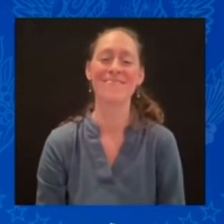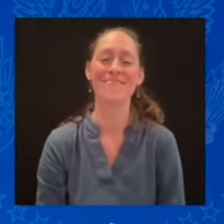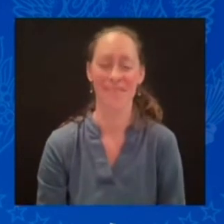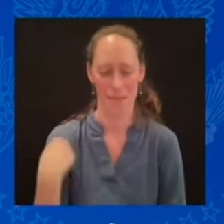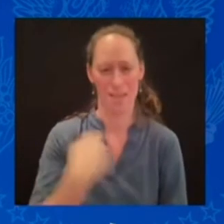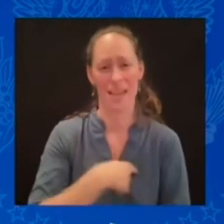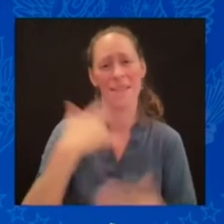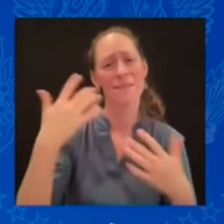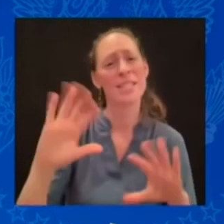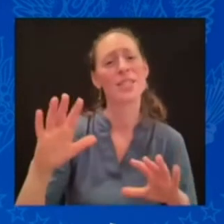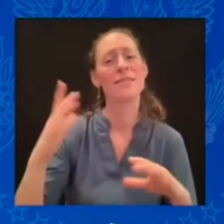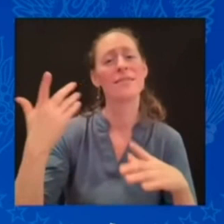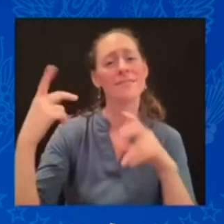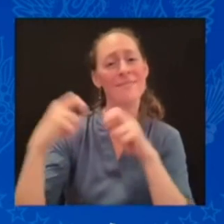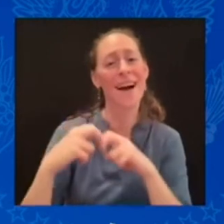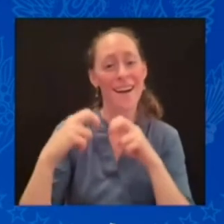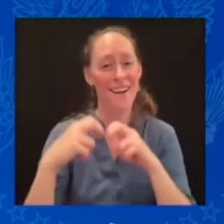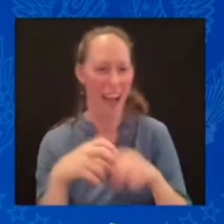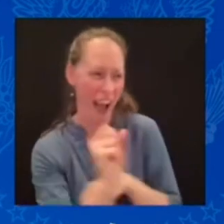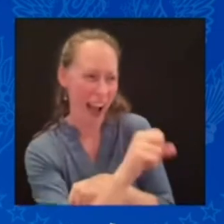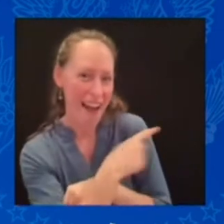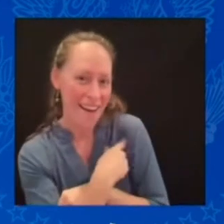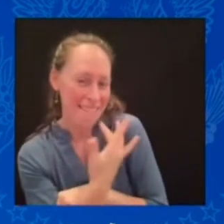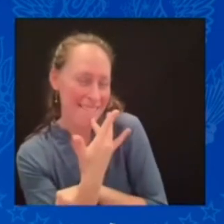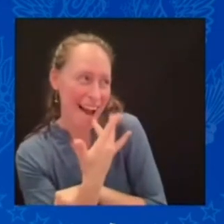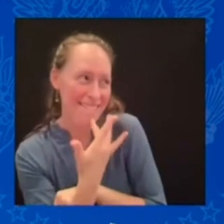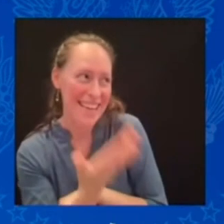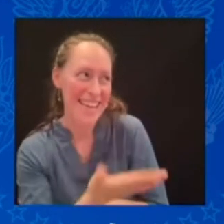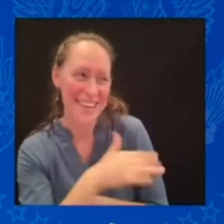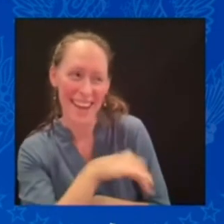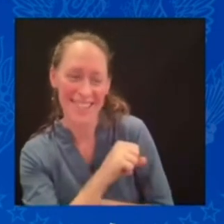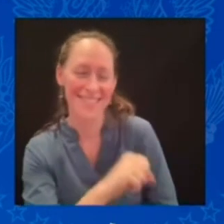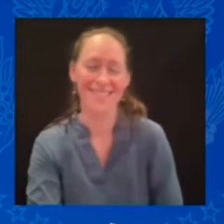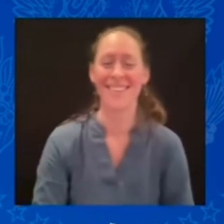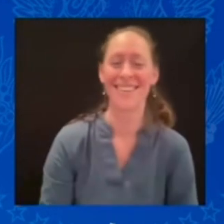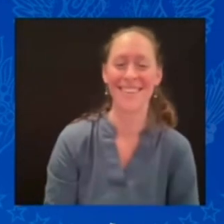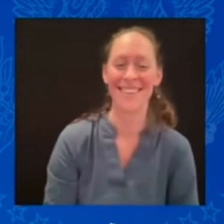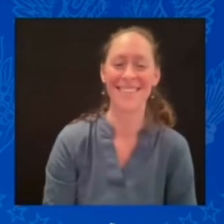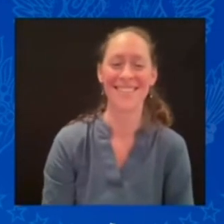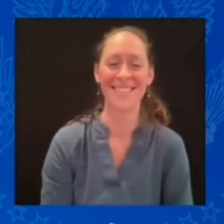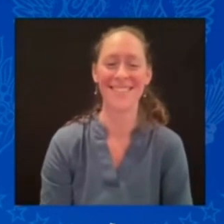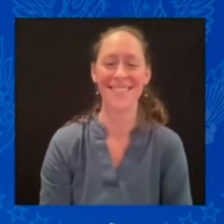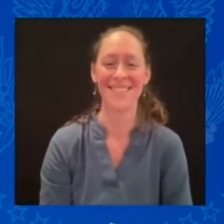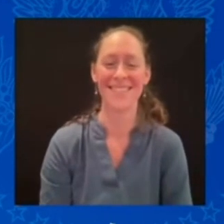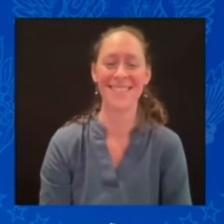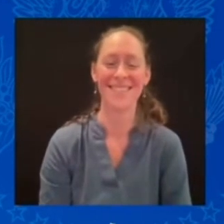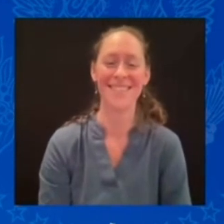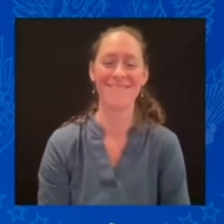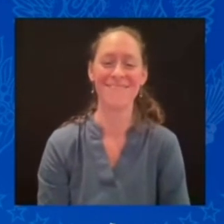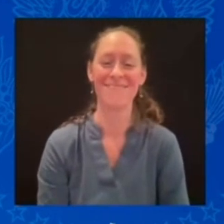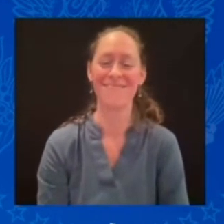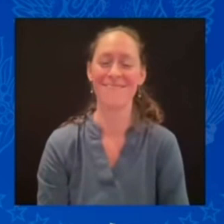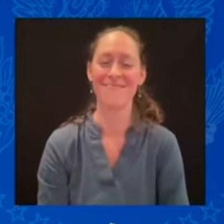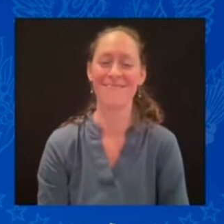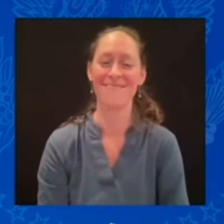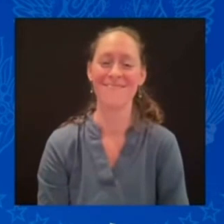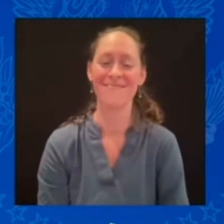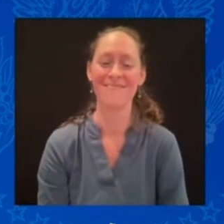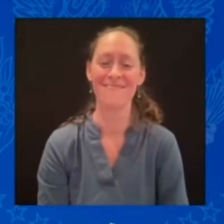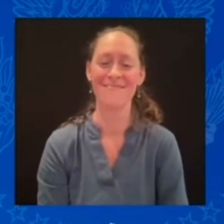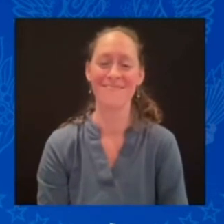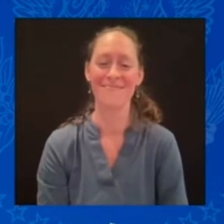and by the way first time we met also in Helsinki I was the Speaker of Parliament when you visited.